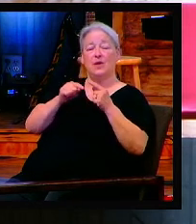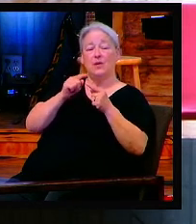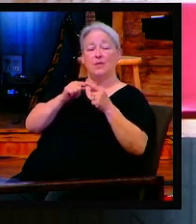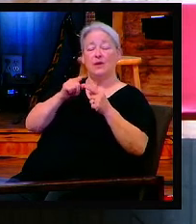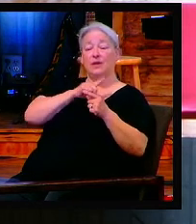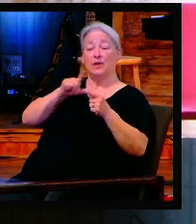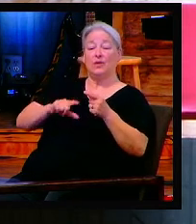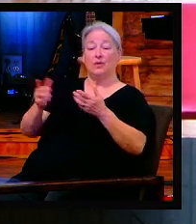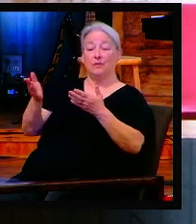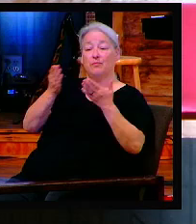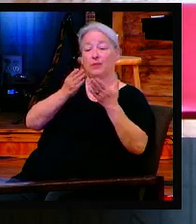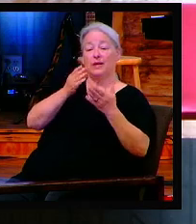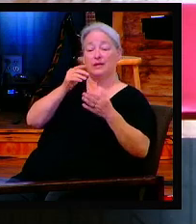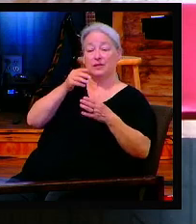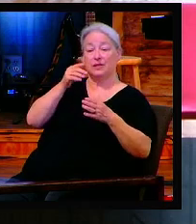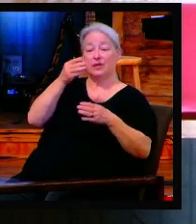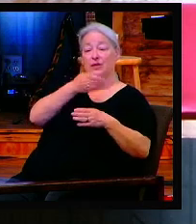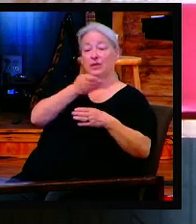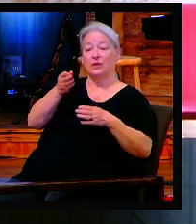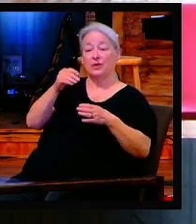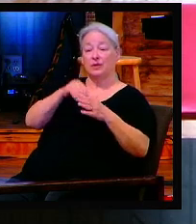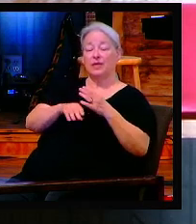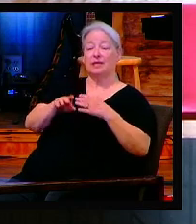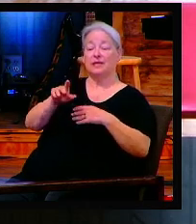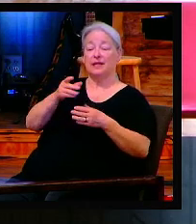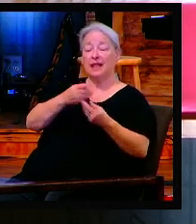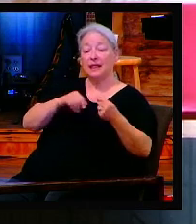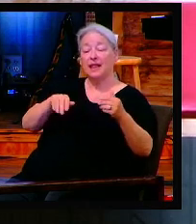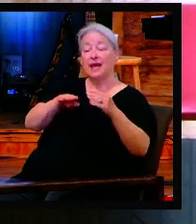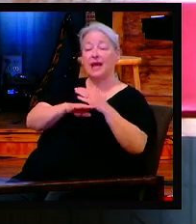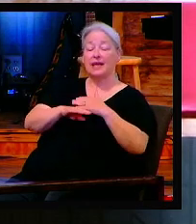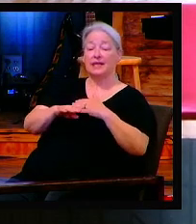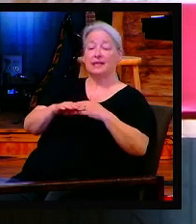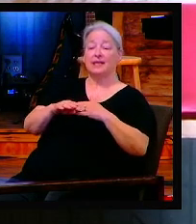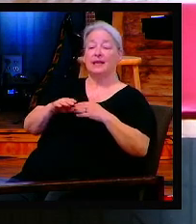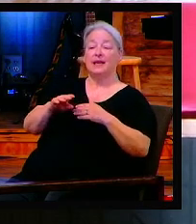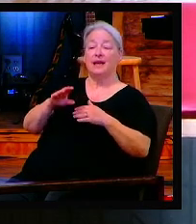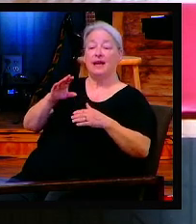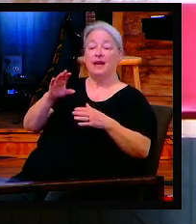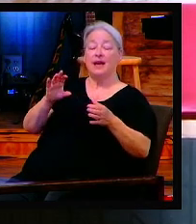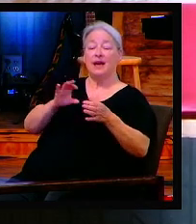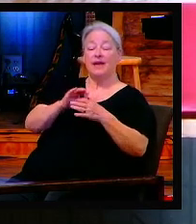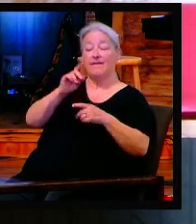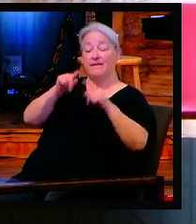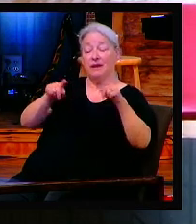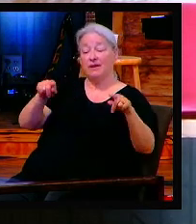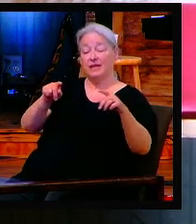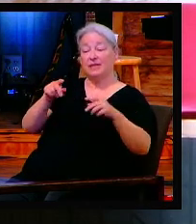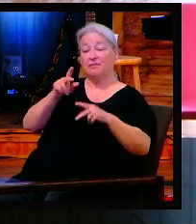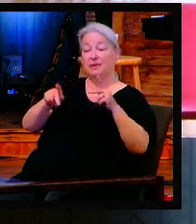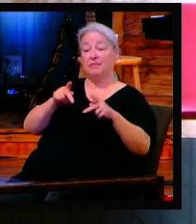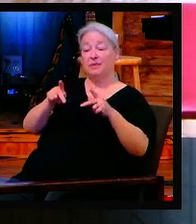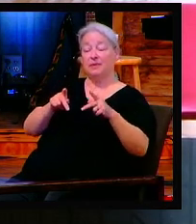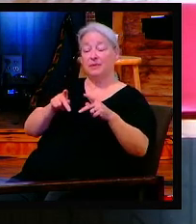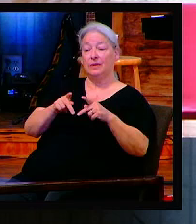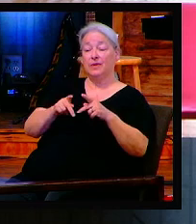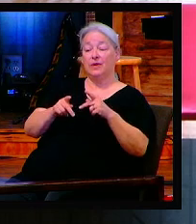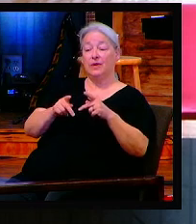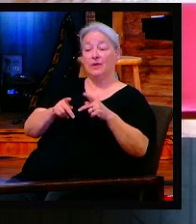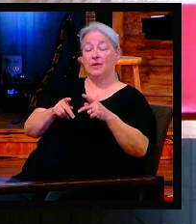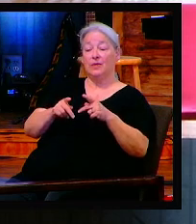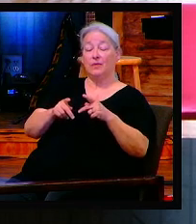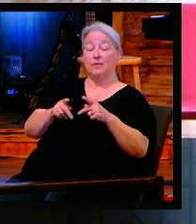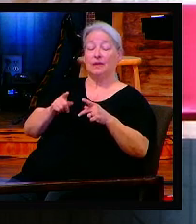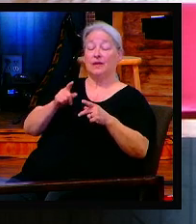brings you into the land of the Canaanites and the Hittites and the Amorites and the Hivites and the Jebusites, which he swore to your fathers to give you,